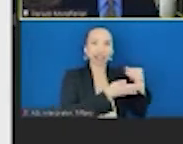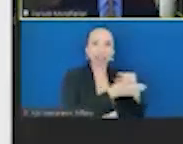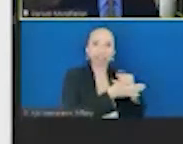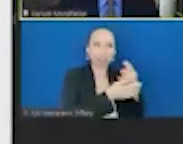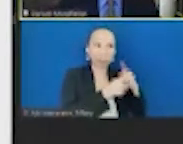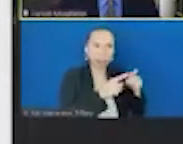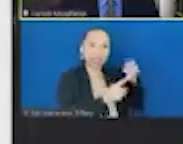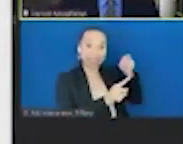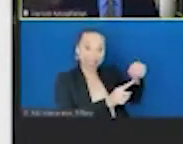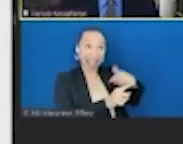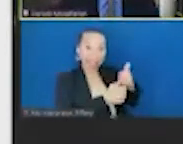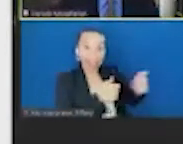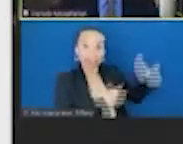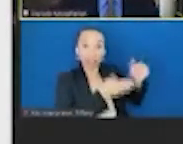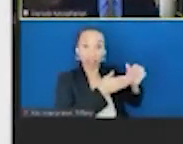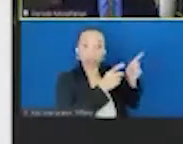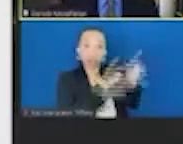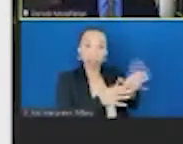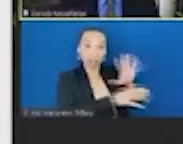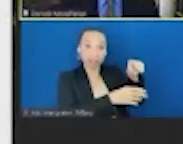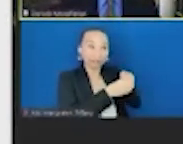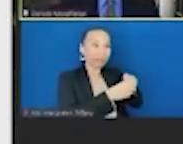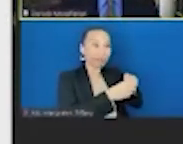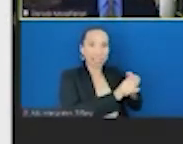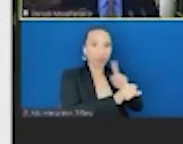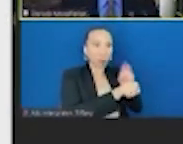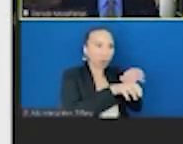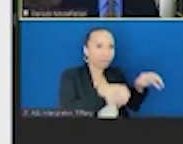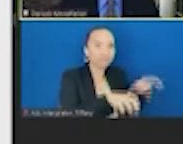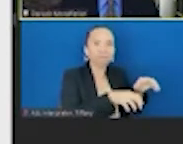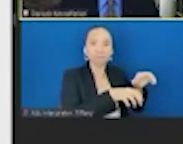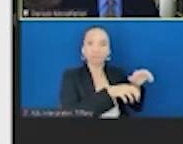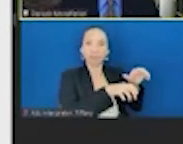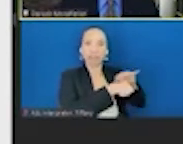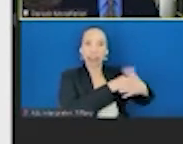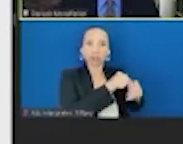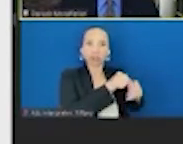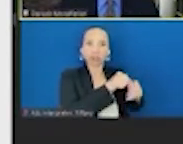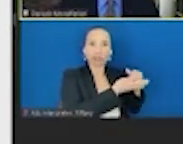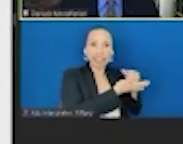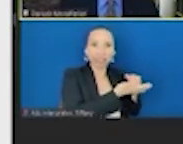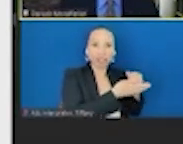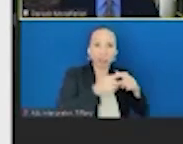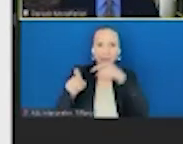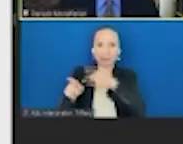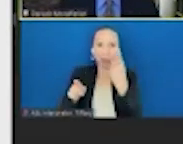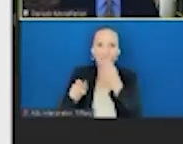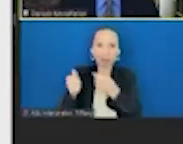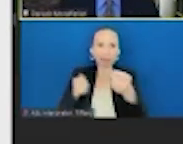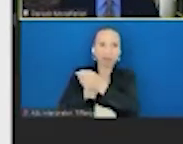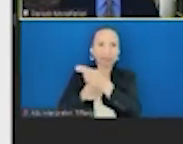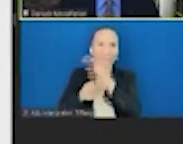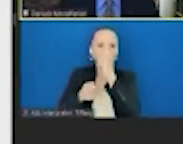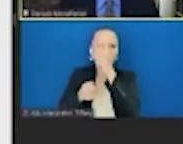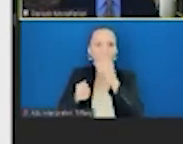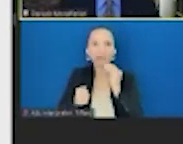which coordinates our national intelligence, but we don't have any office coordinating our national food and nutrition policy. So our top recommendation